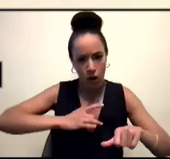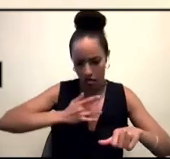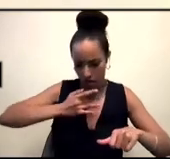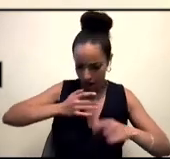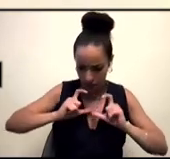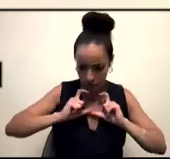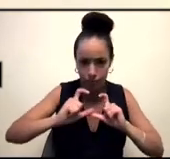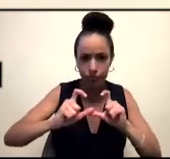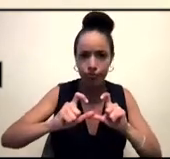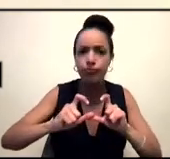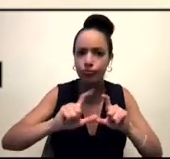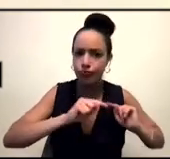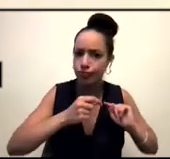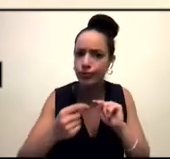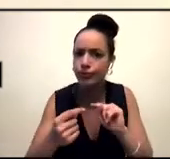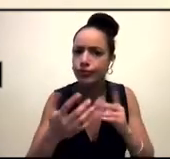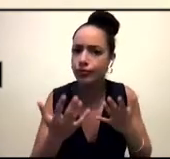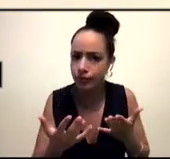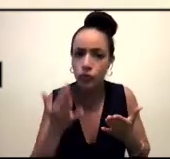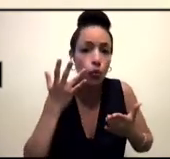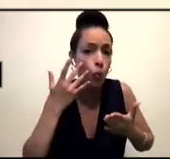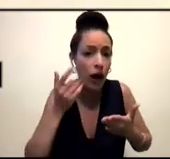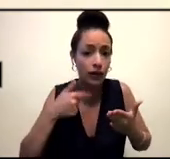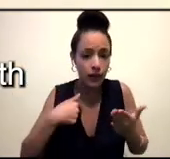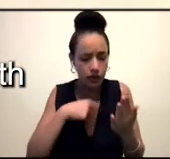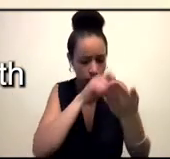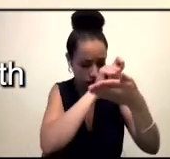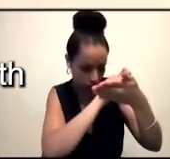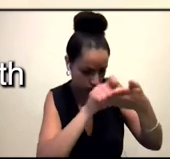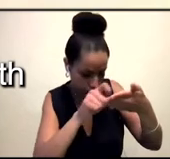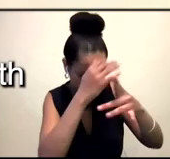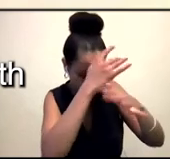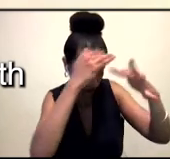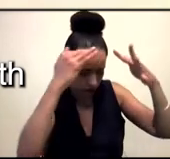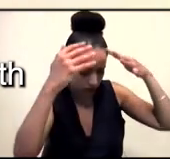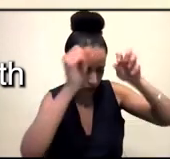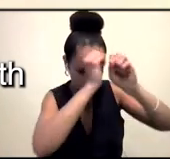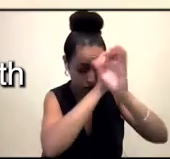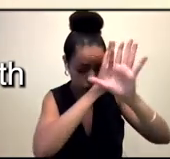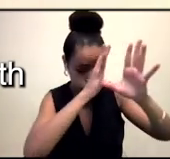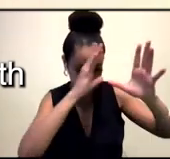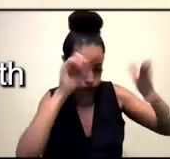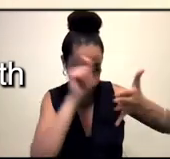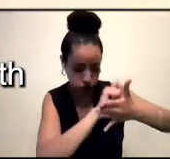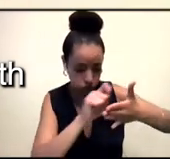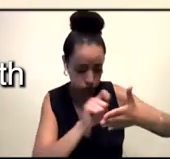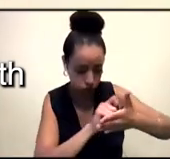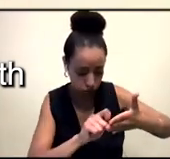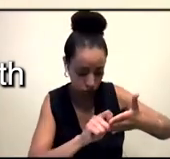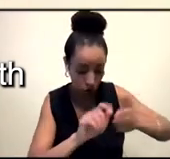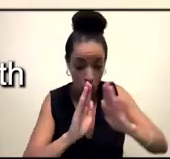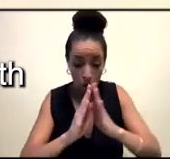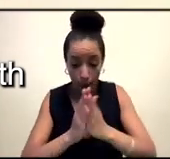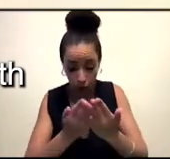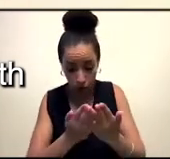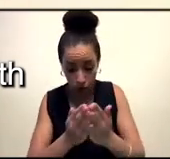But that said, I do think that, like, when I come to the page, for me, the novel especially, is